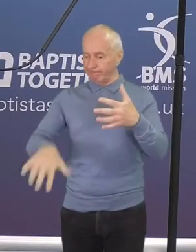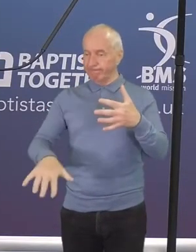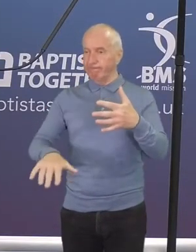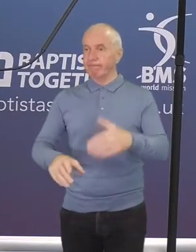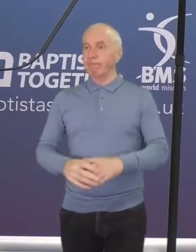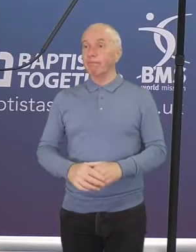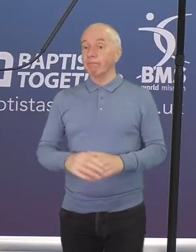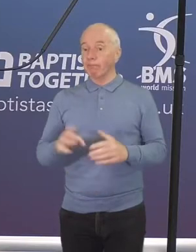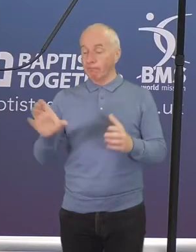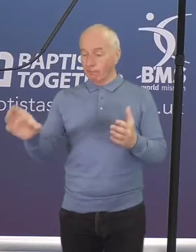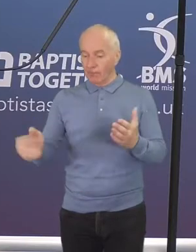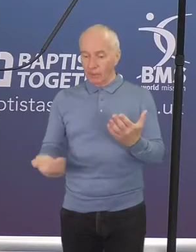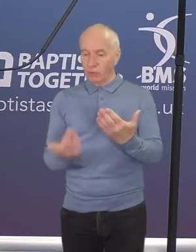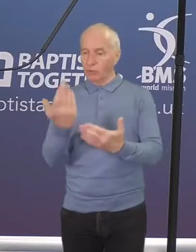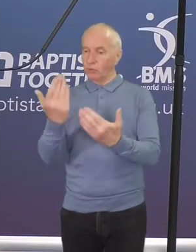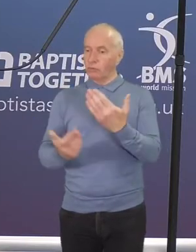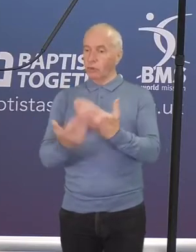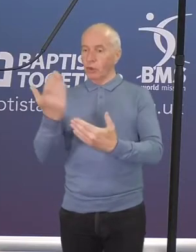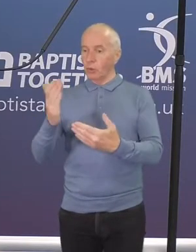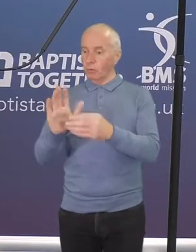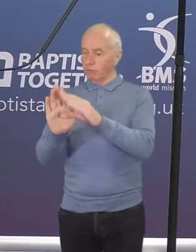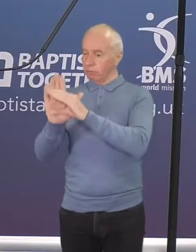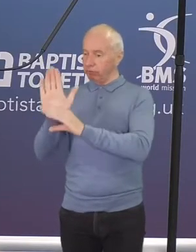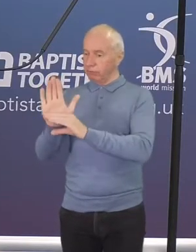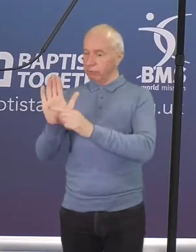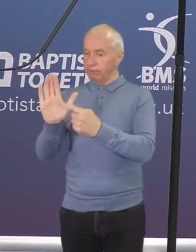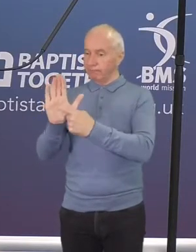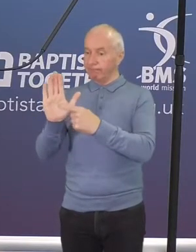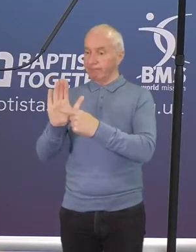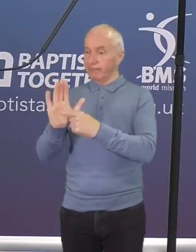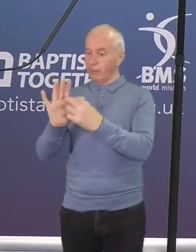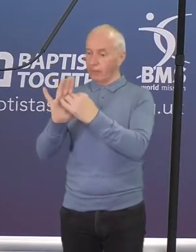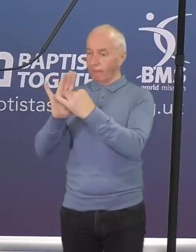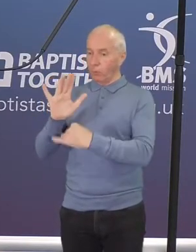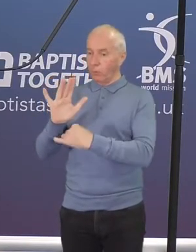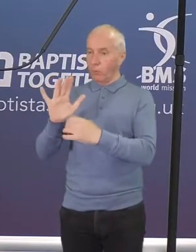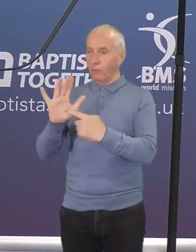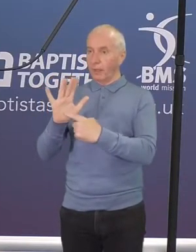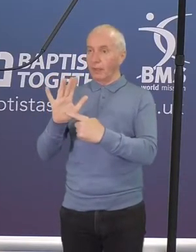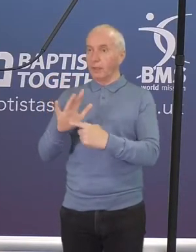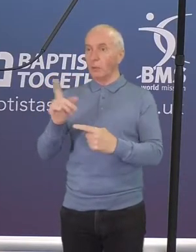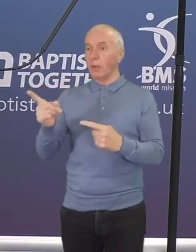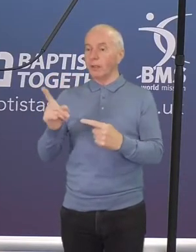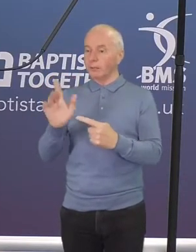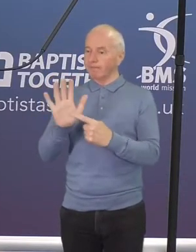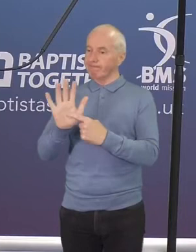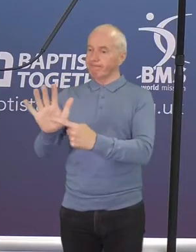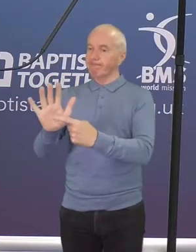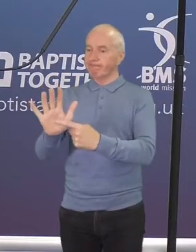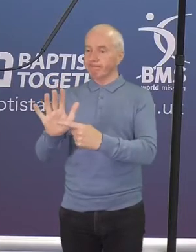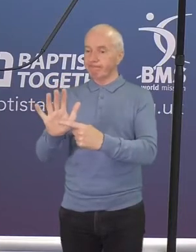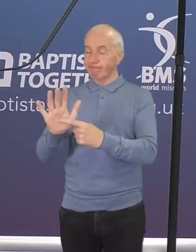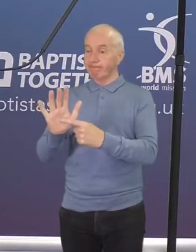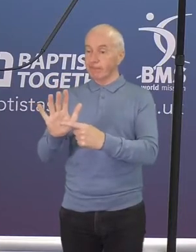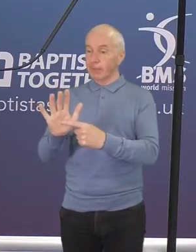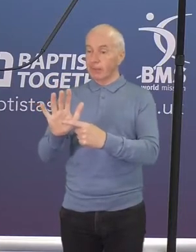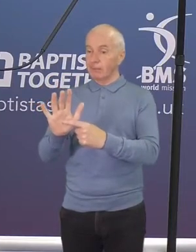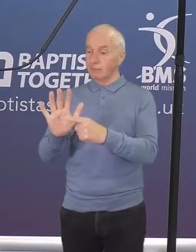and replaced with a Constitution in the form provided with the notice of the resolution